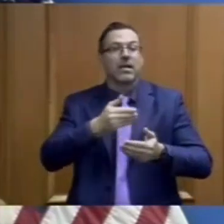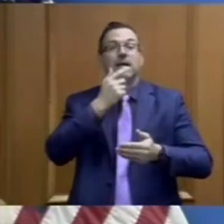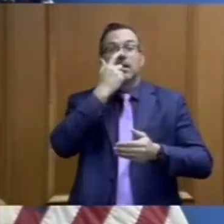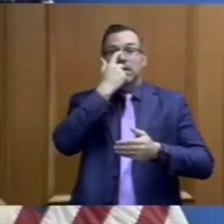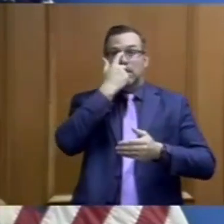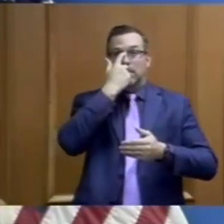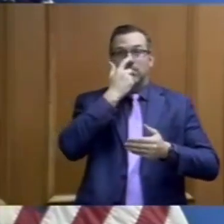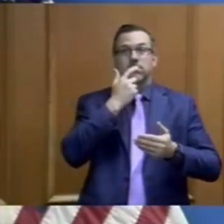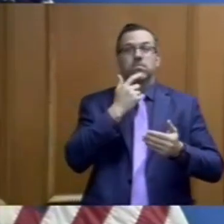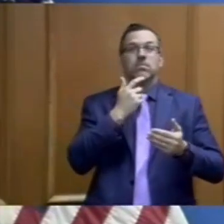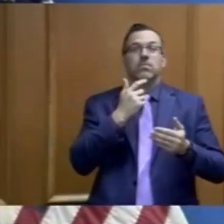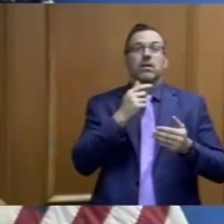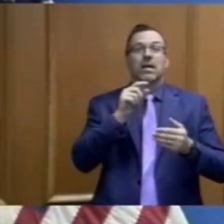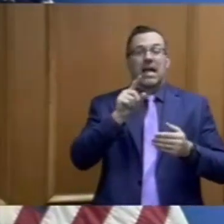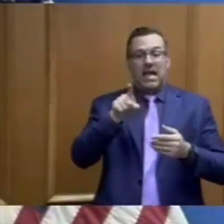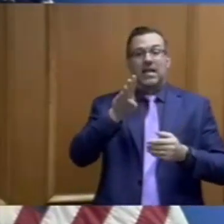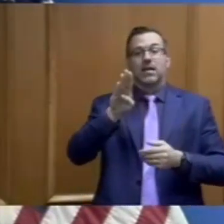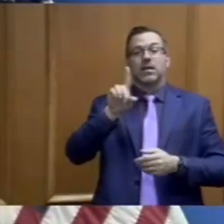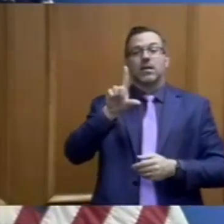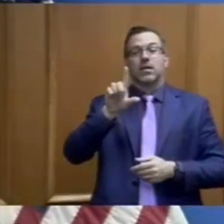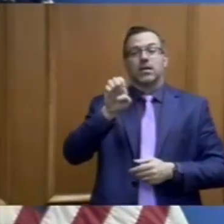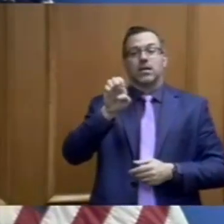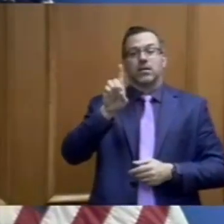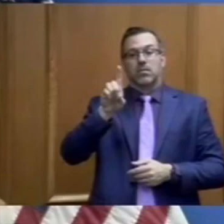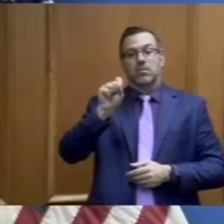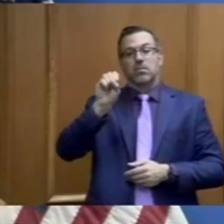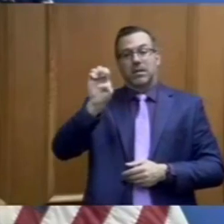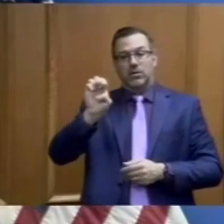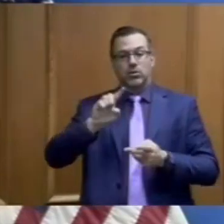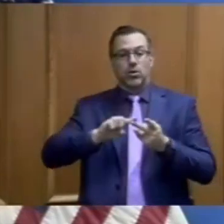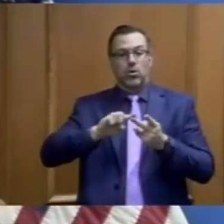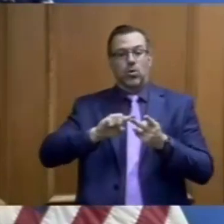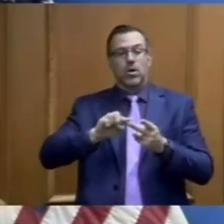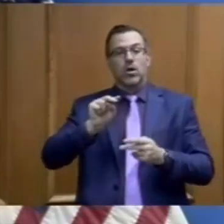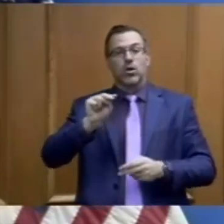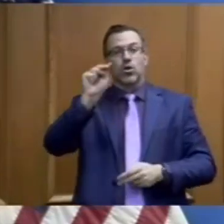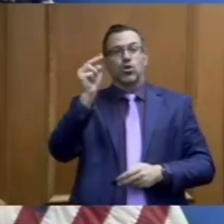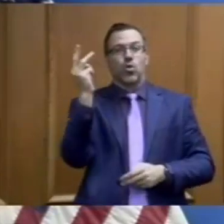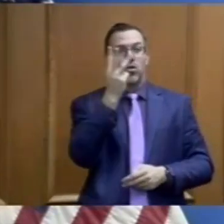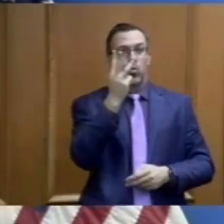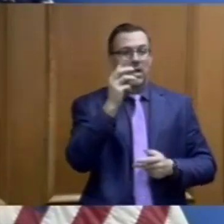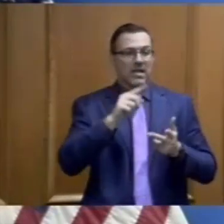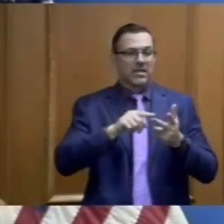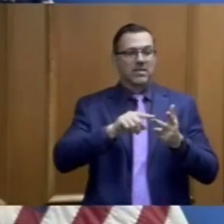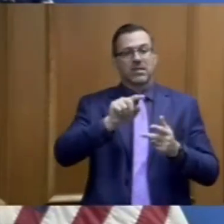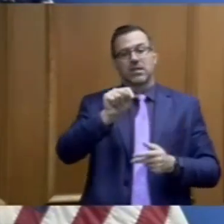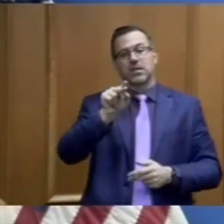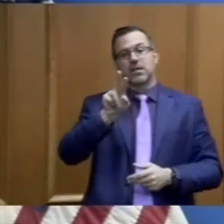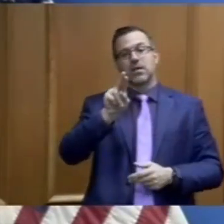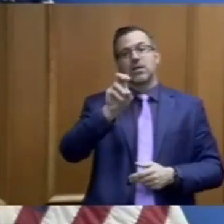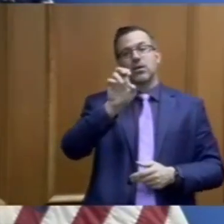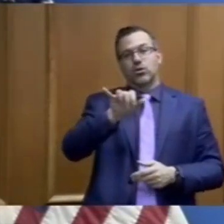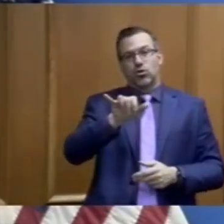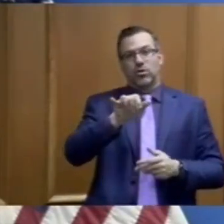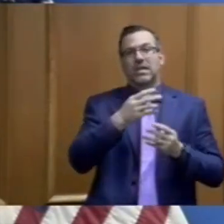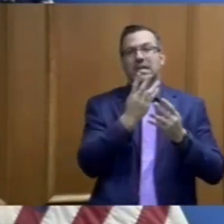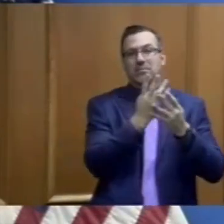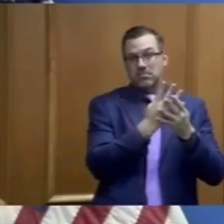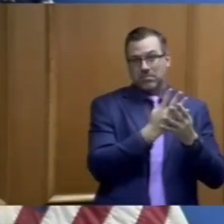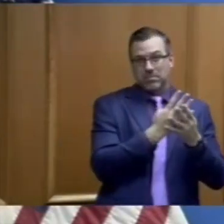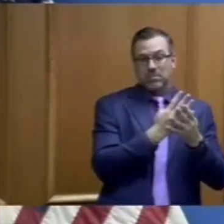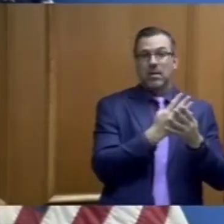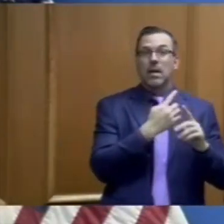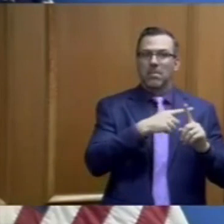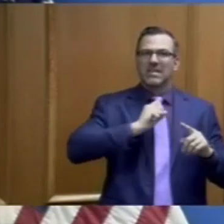mass testing at Bledsoe, as well as Northwest and Turney unit-based testing, and staff testing at the